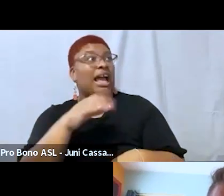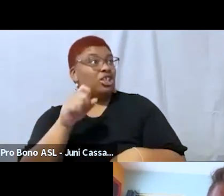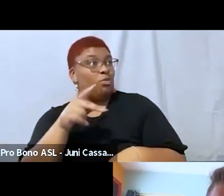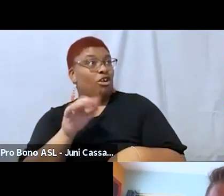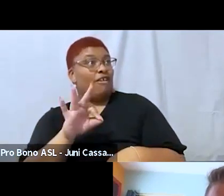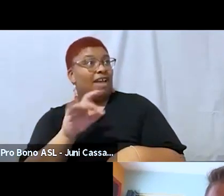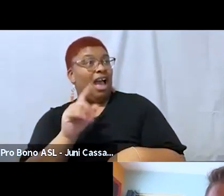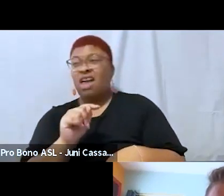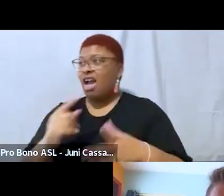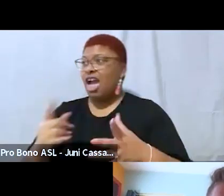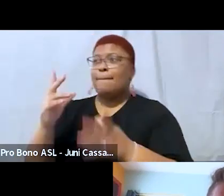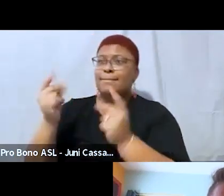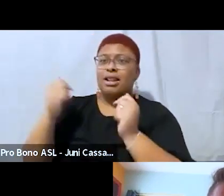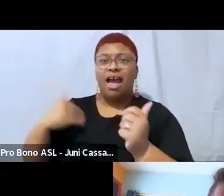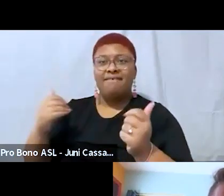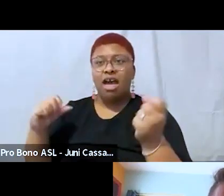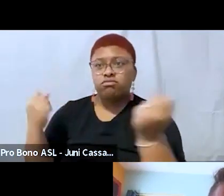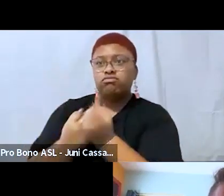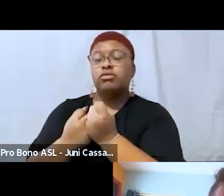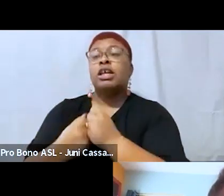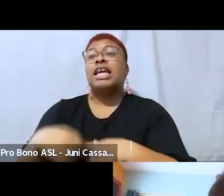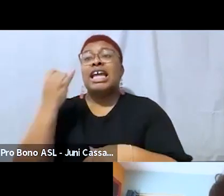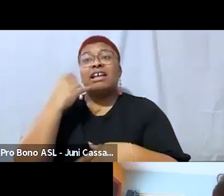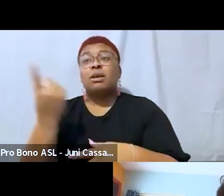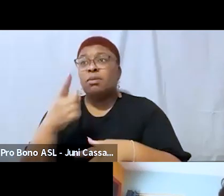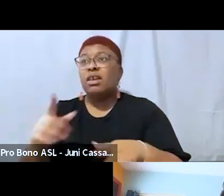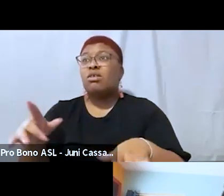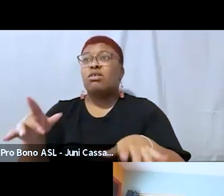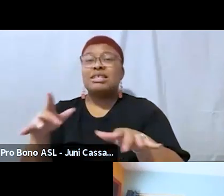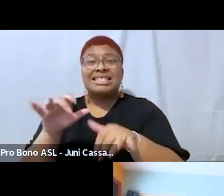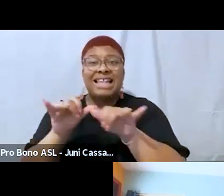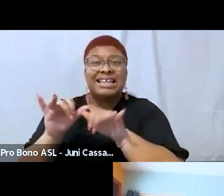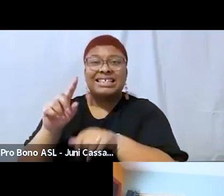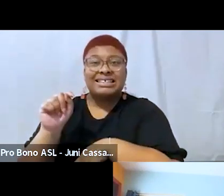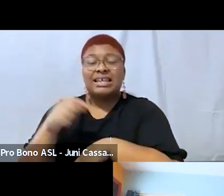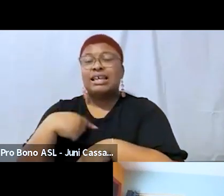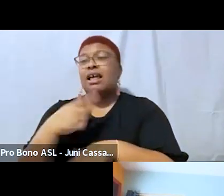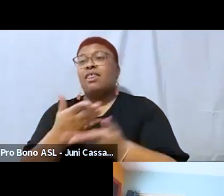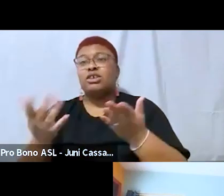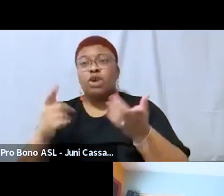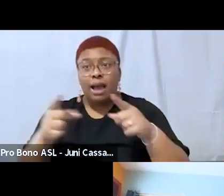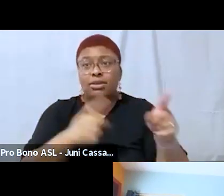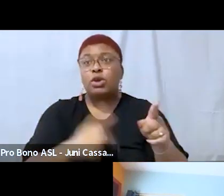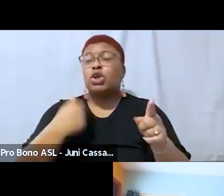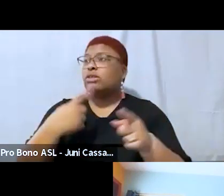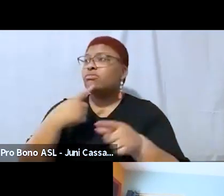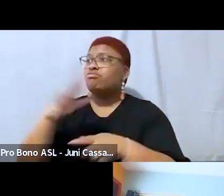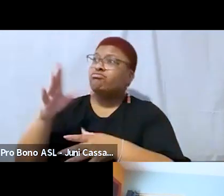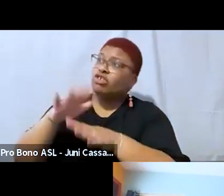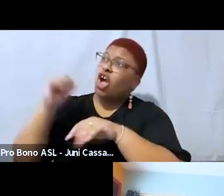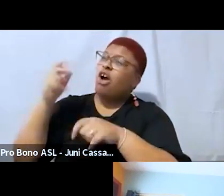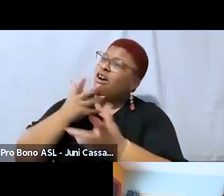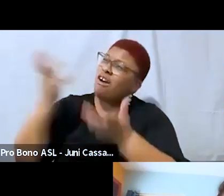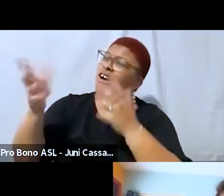sizes stuff was happening they could call out and all the super fatties within hearing distance would loudly respond from wherever